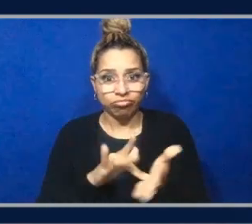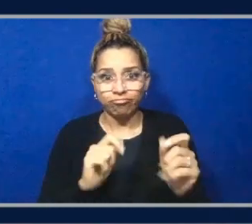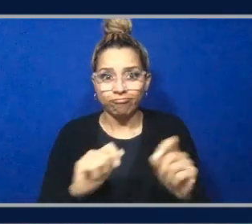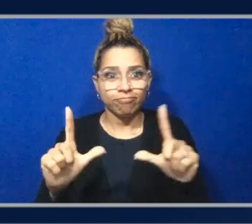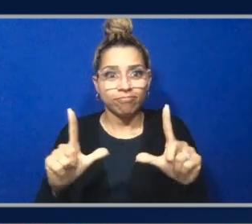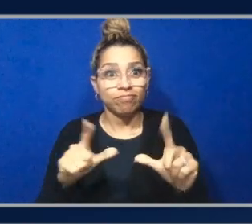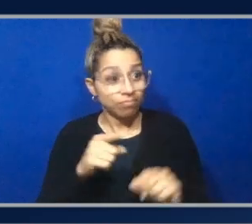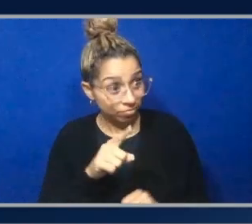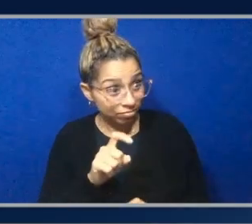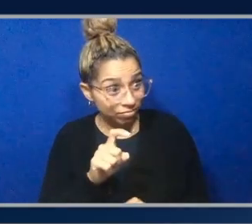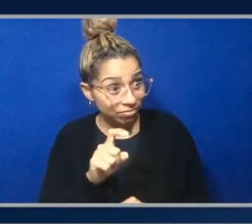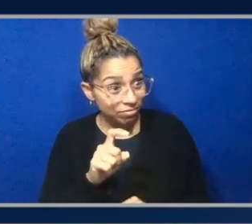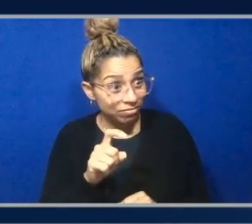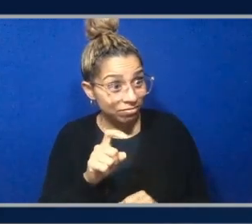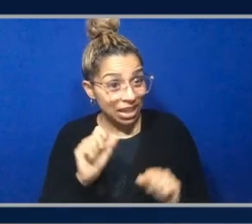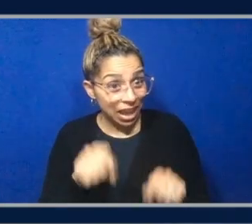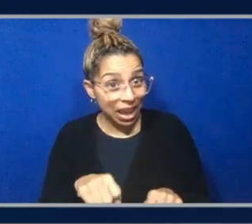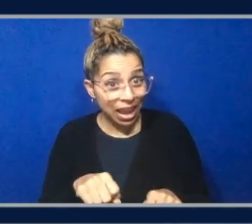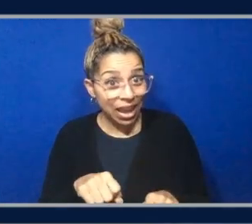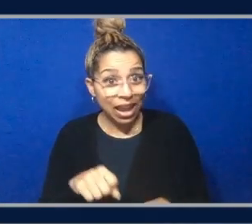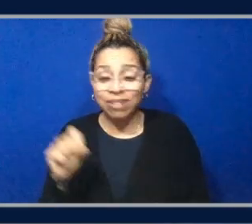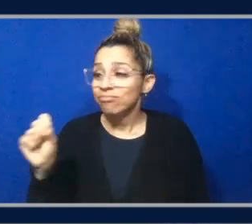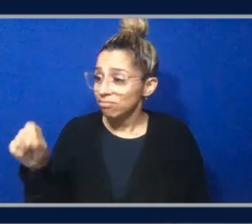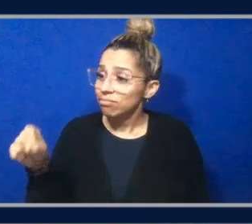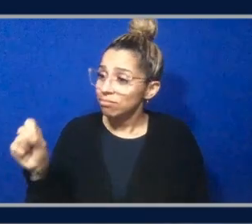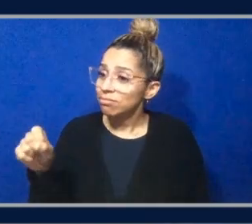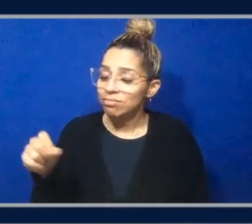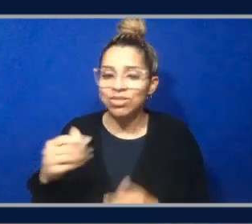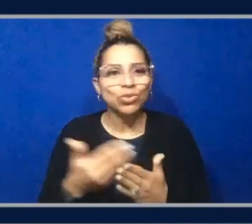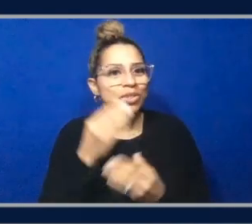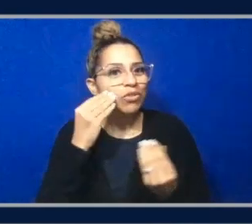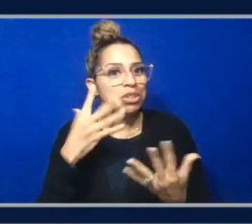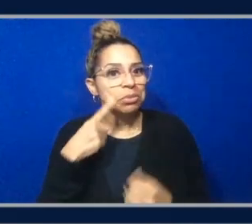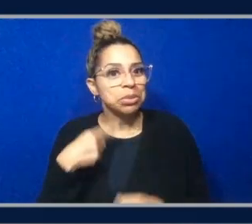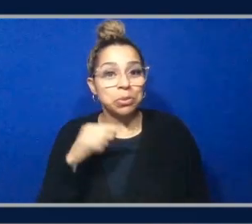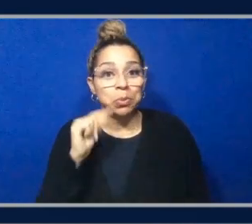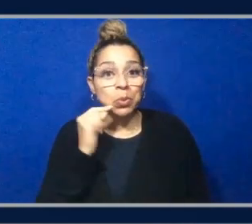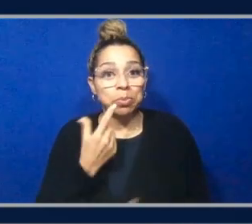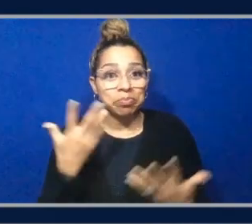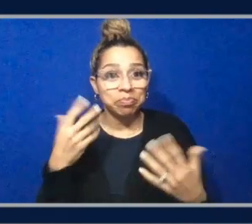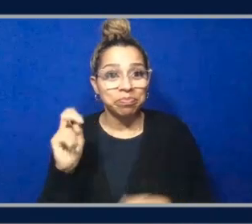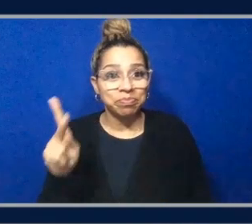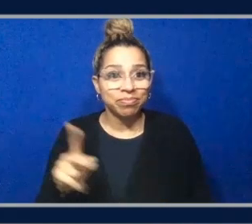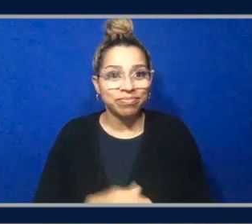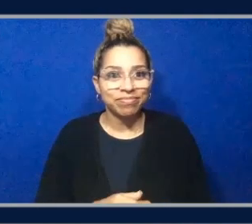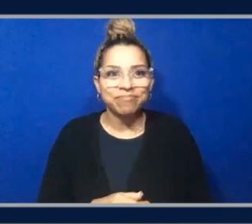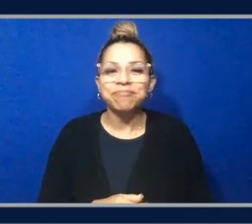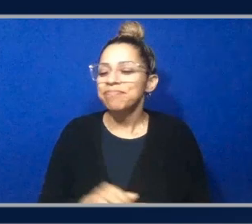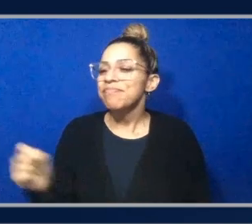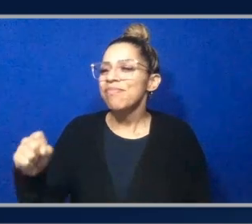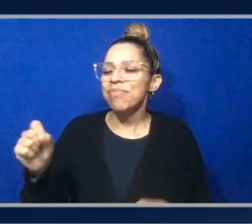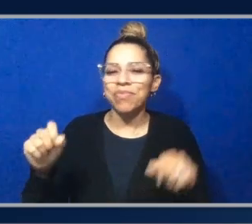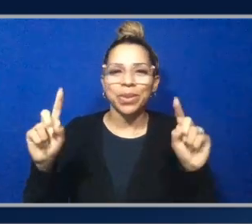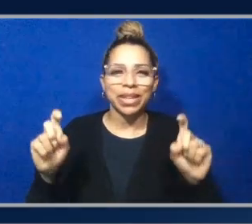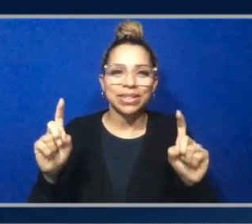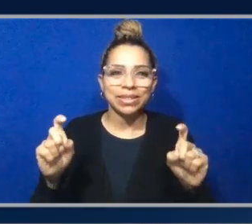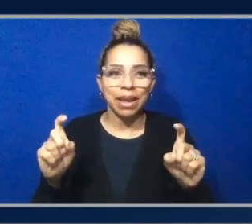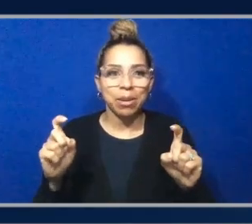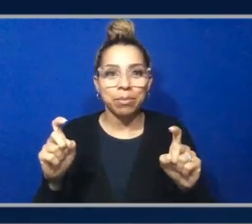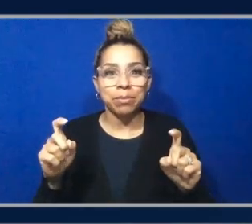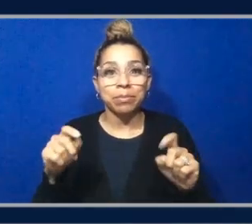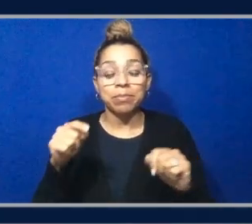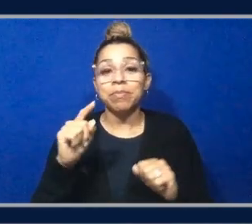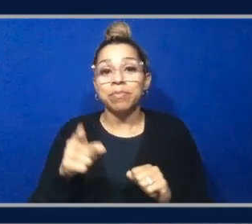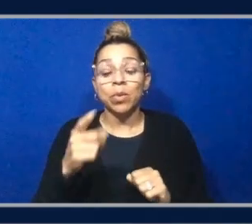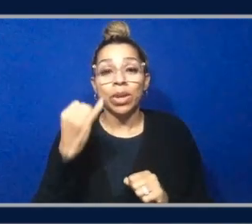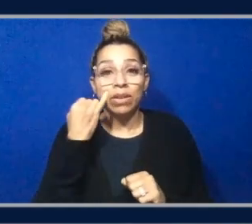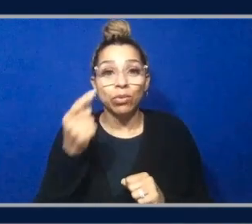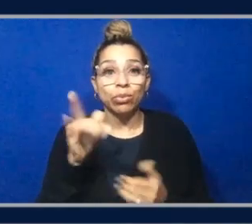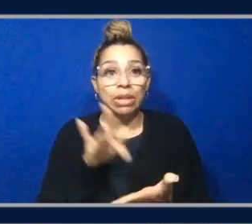brand